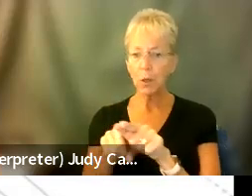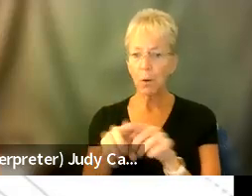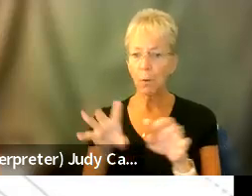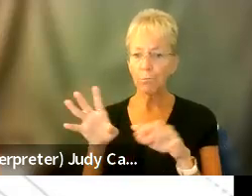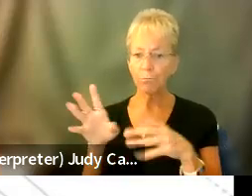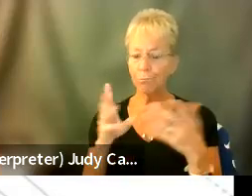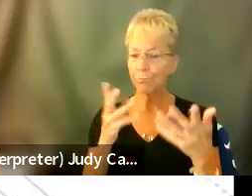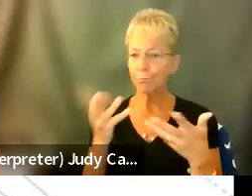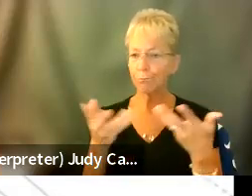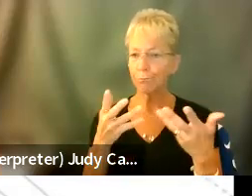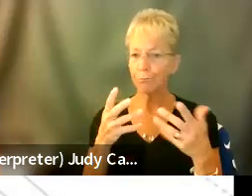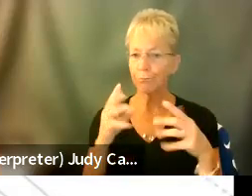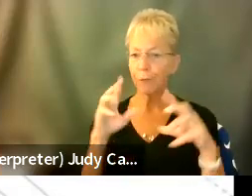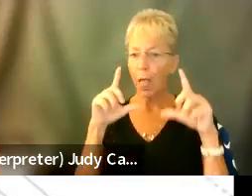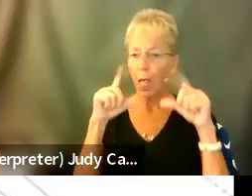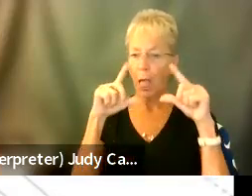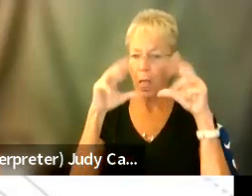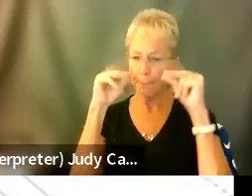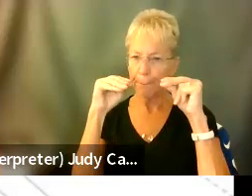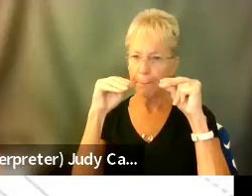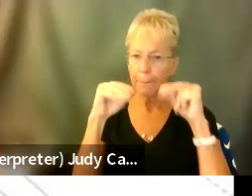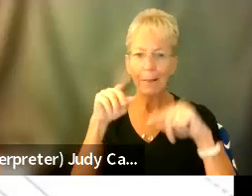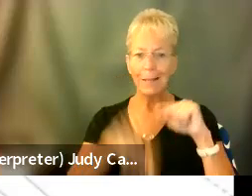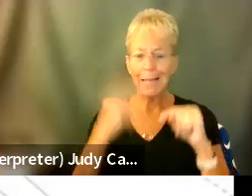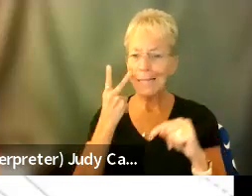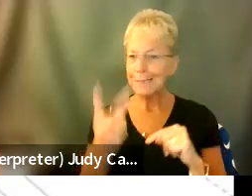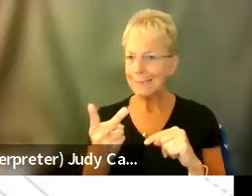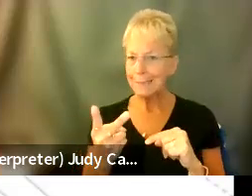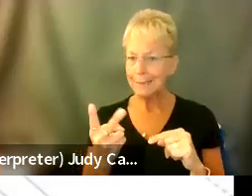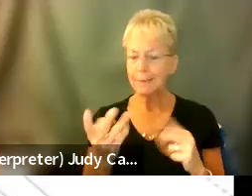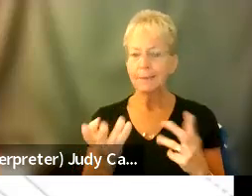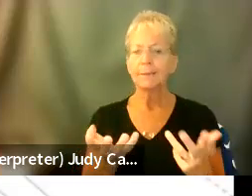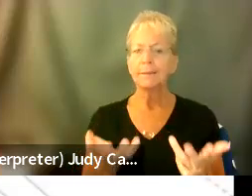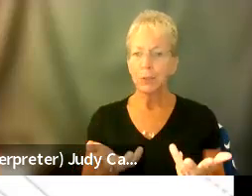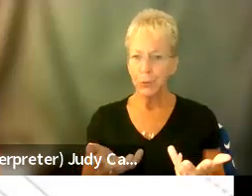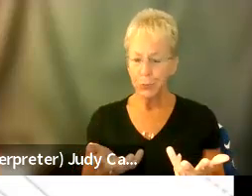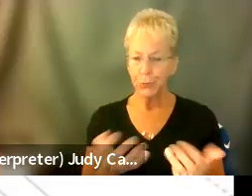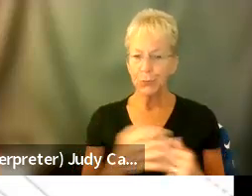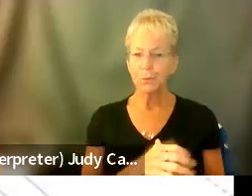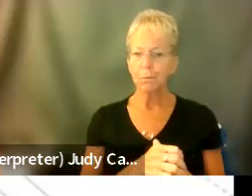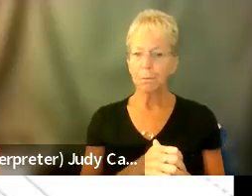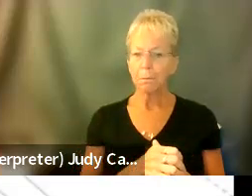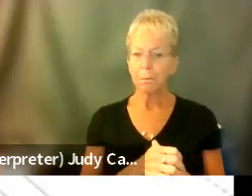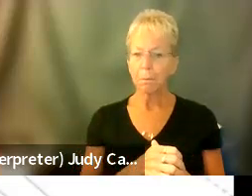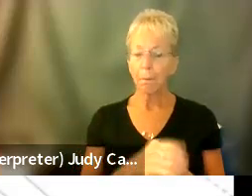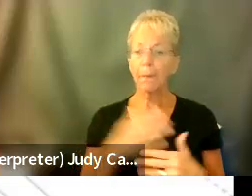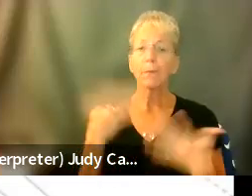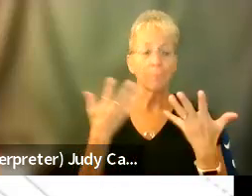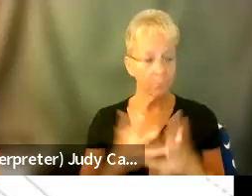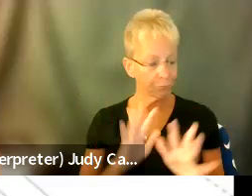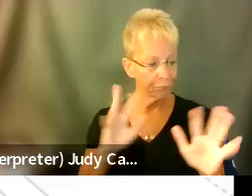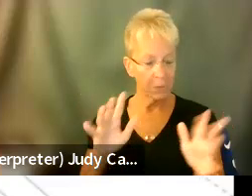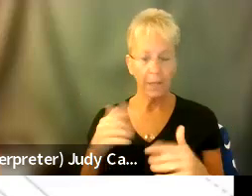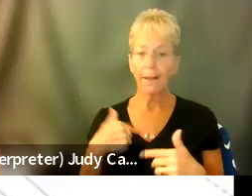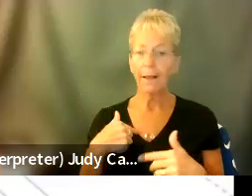uh, spasm shut. So I can't see. Um, so after all of this, I